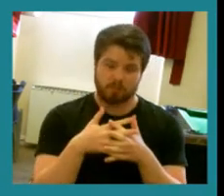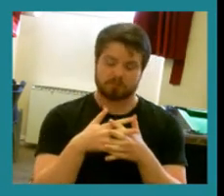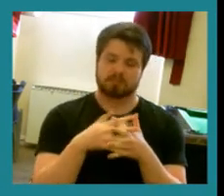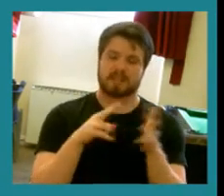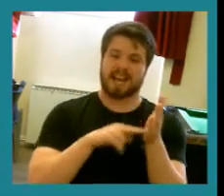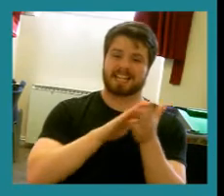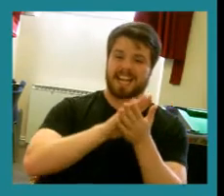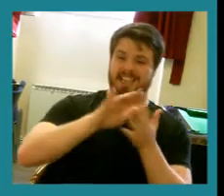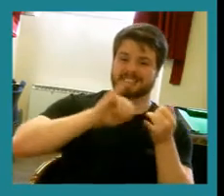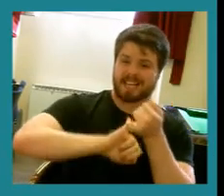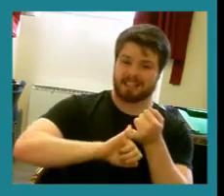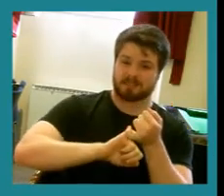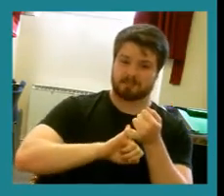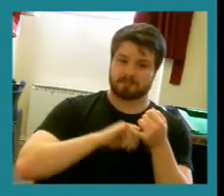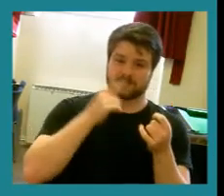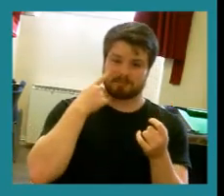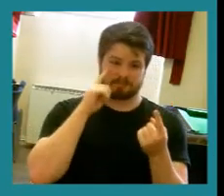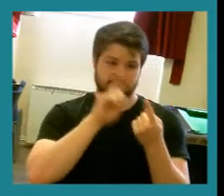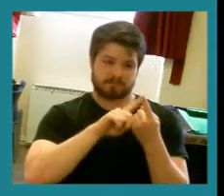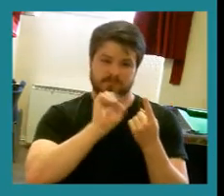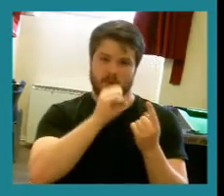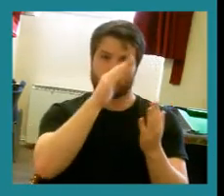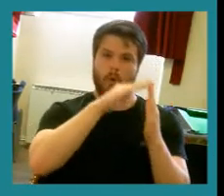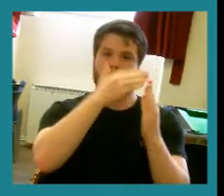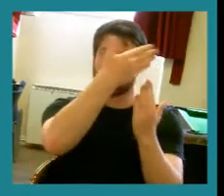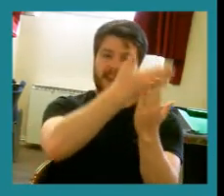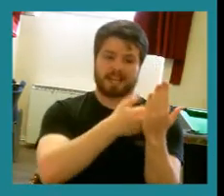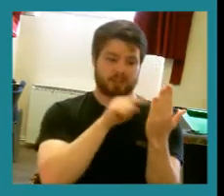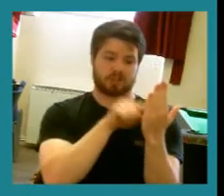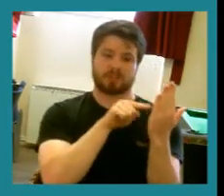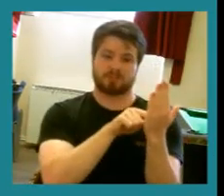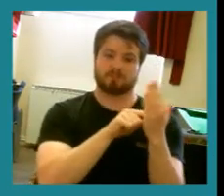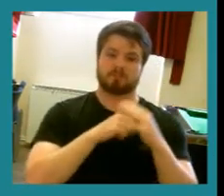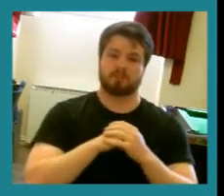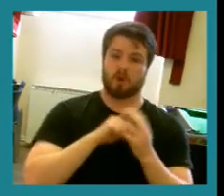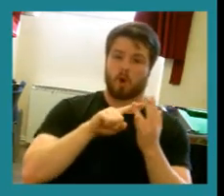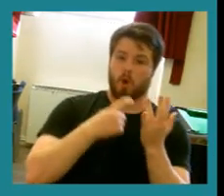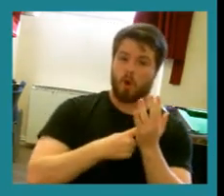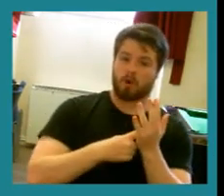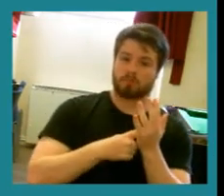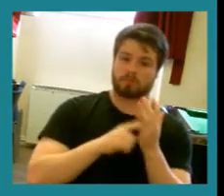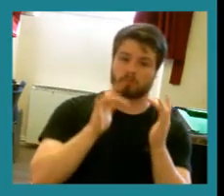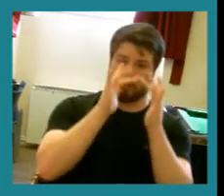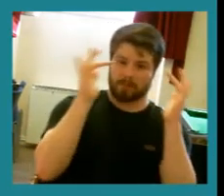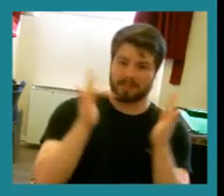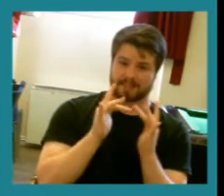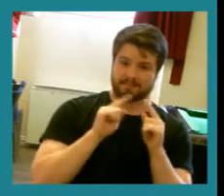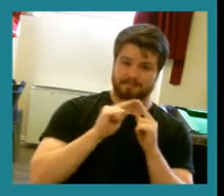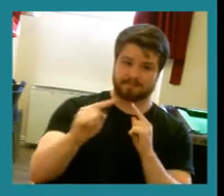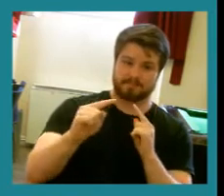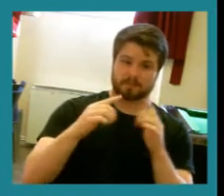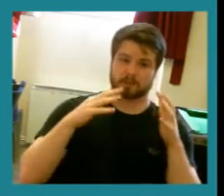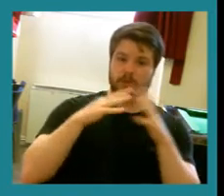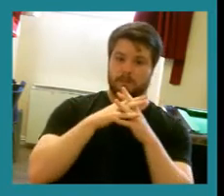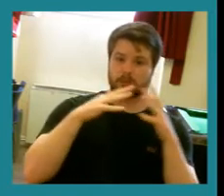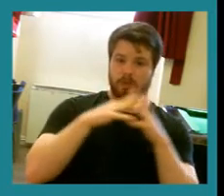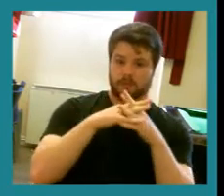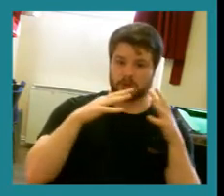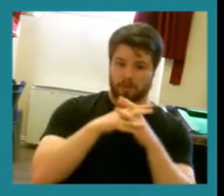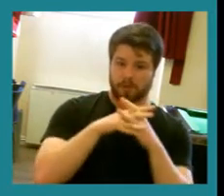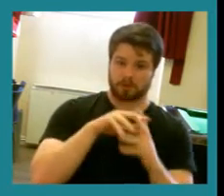in our Transforming Surgery in Tayside questionnaire by visiting the NHS Tayside website homepage or